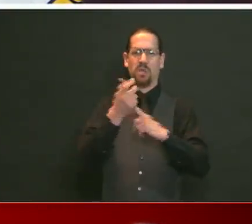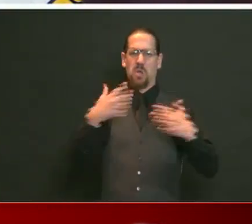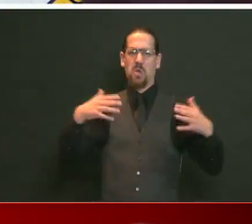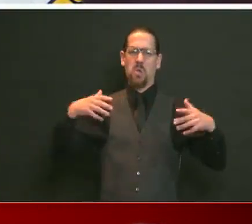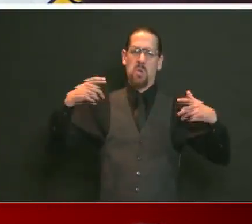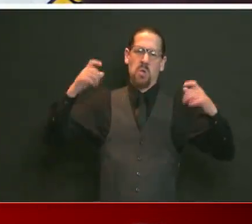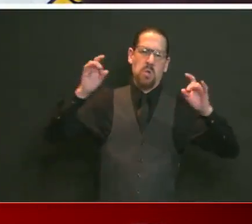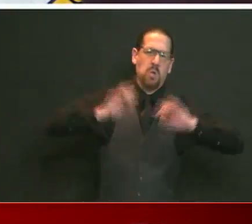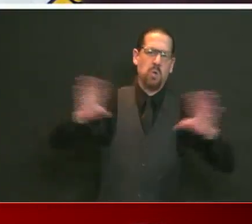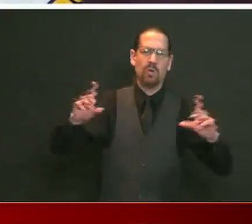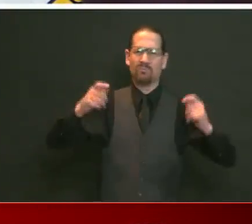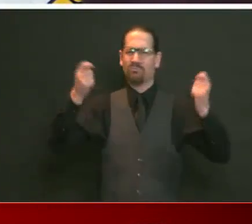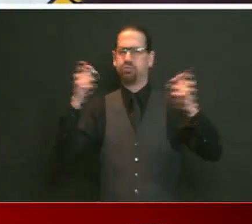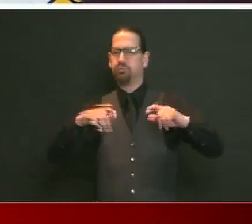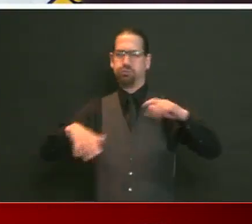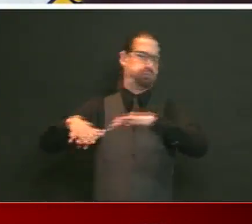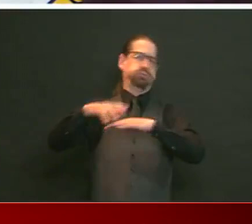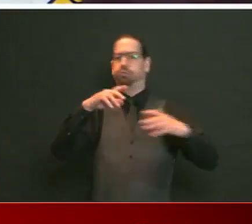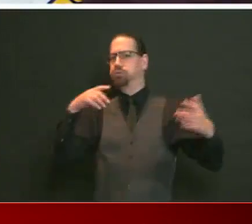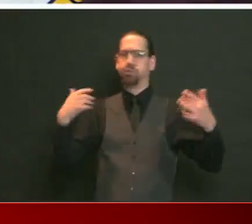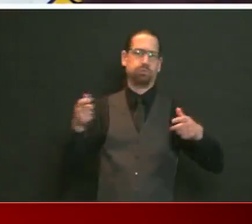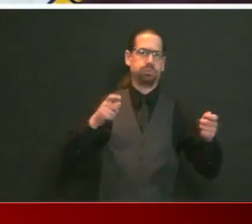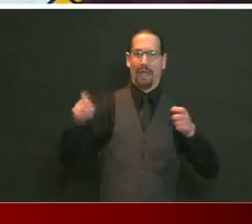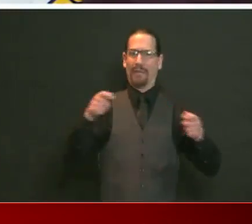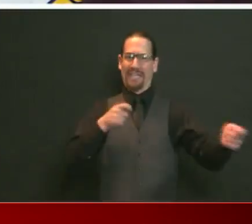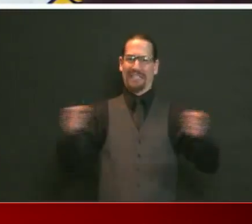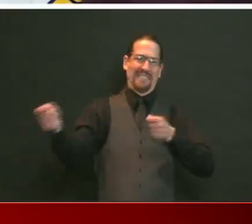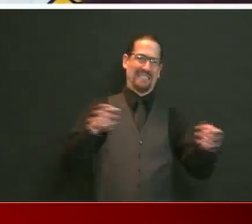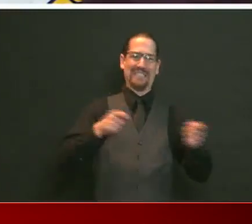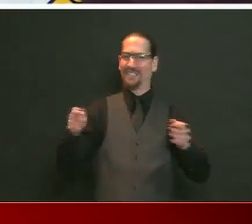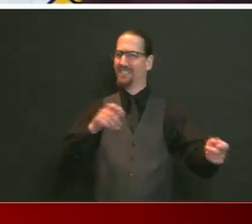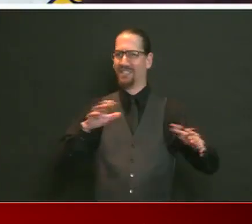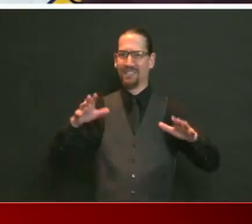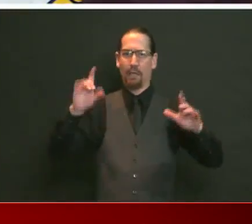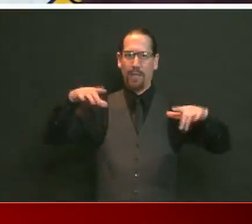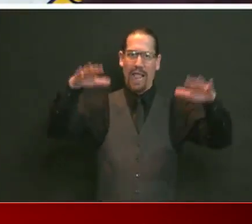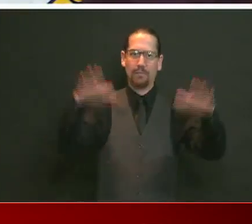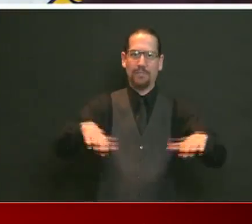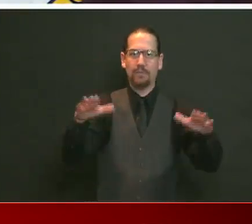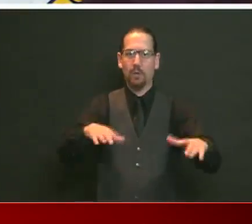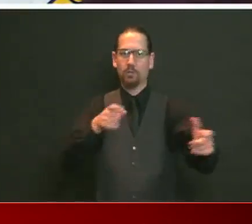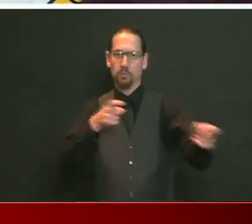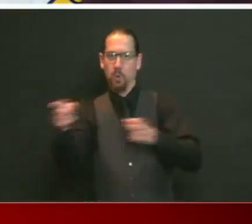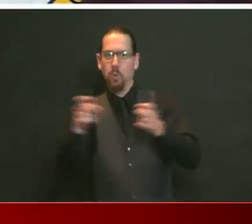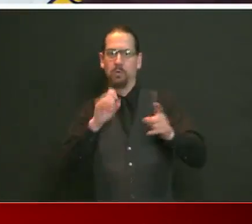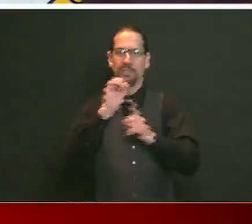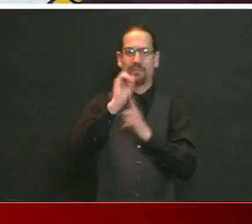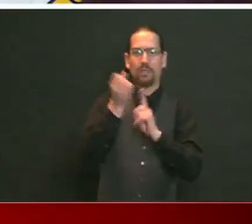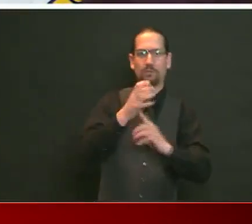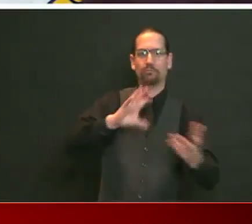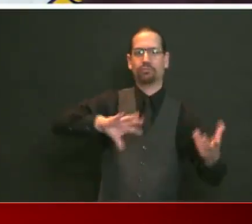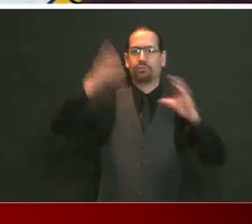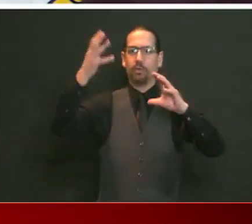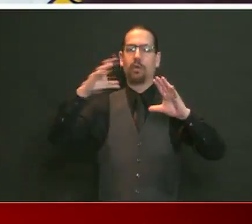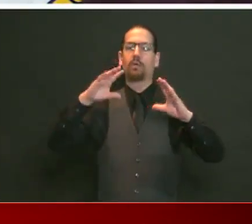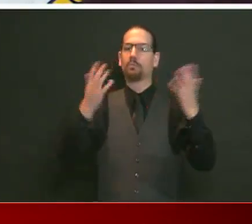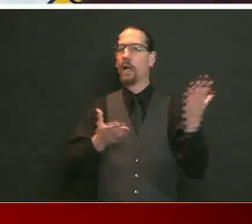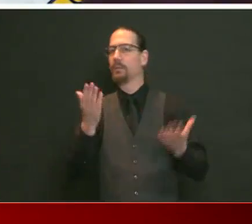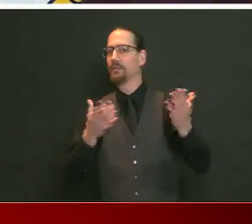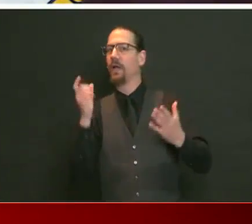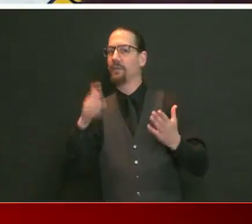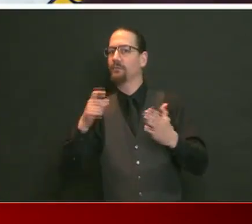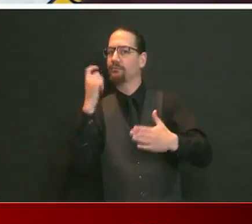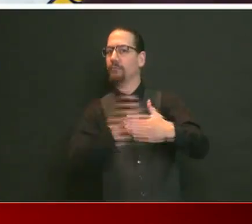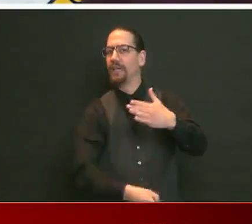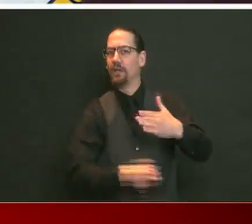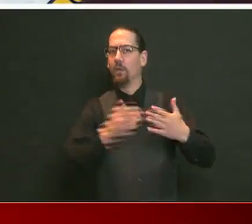fine is a tool in their toolbox to enforce, and we're going to trust them to use their